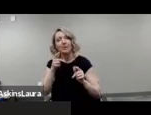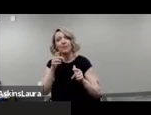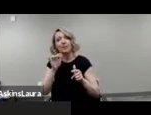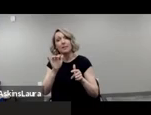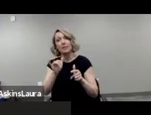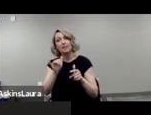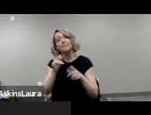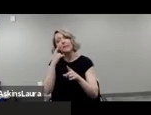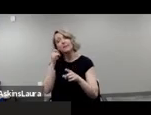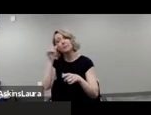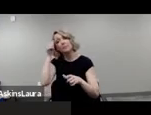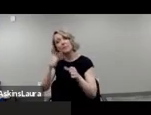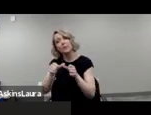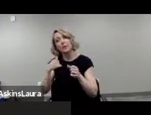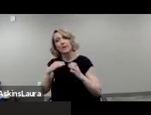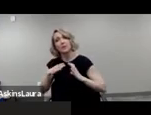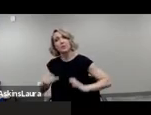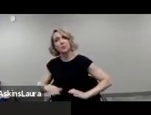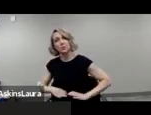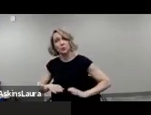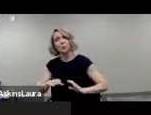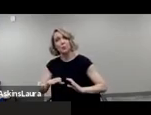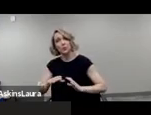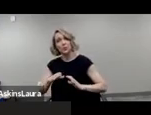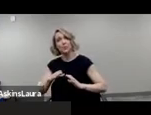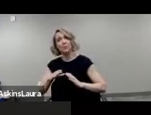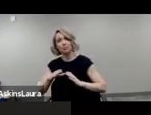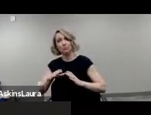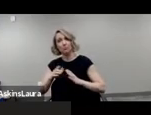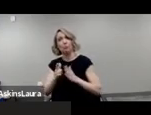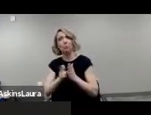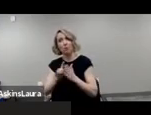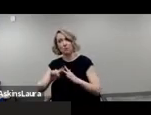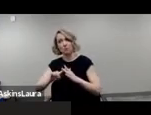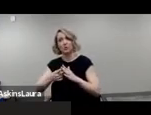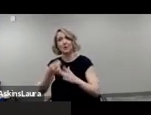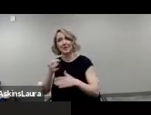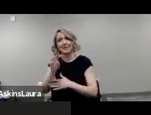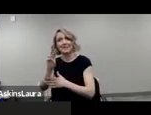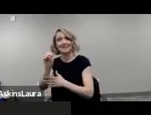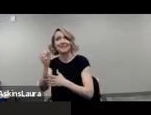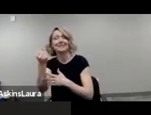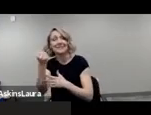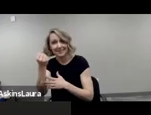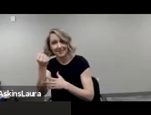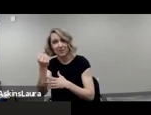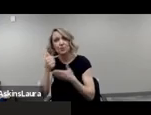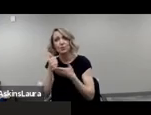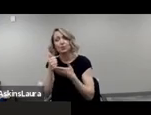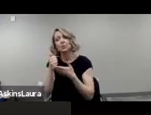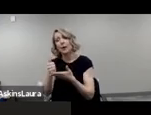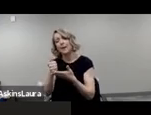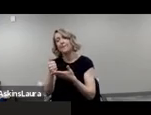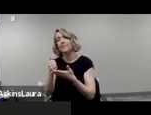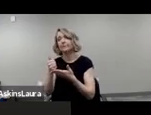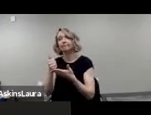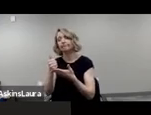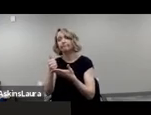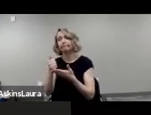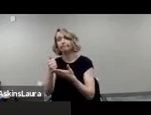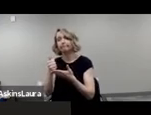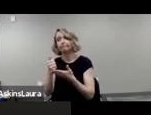movement was founded during the civil rights movement of the 1960s as a responsive measure to the harsh and